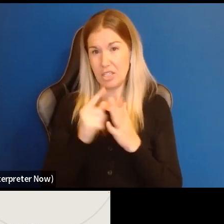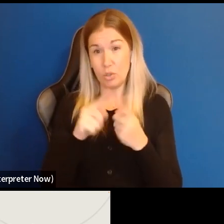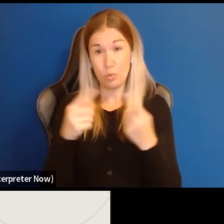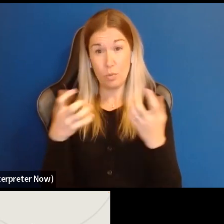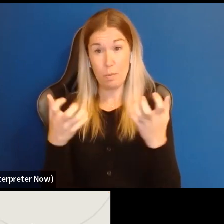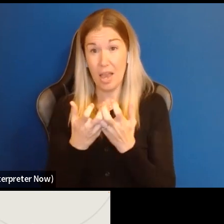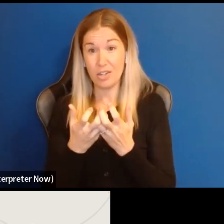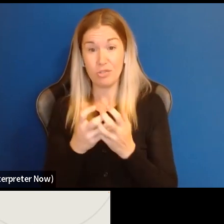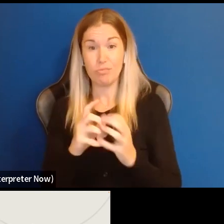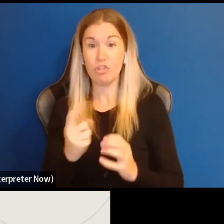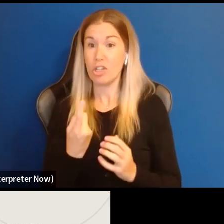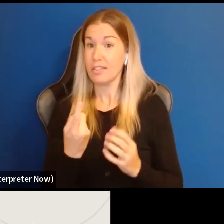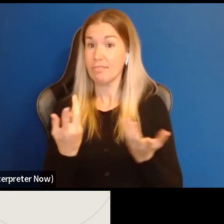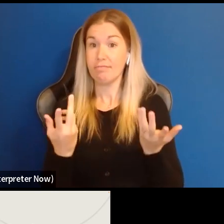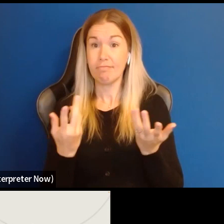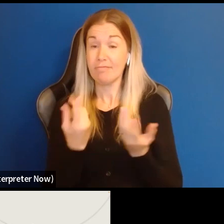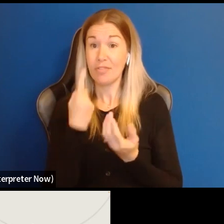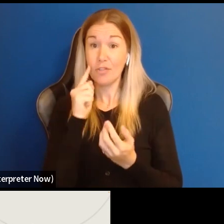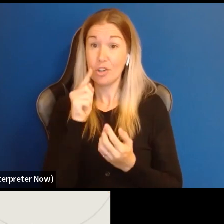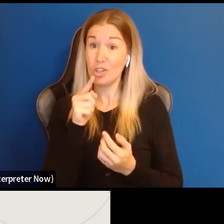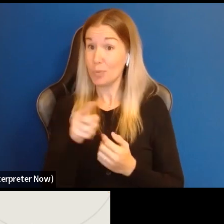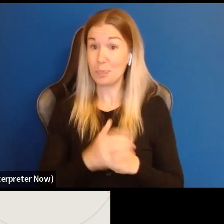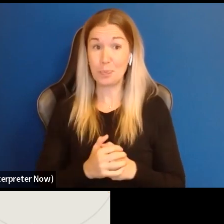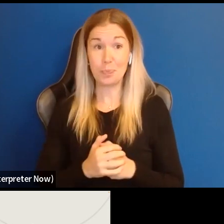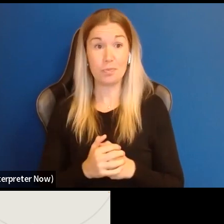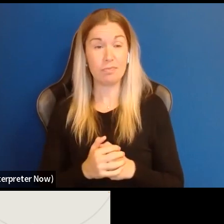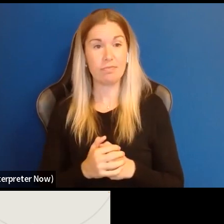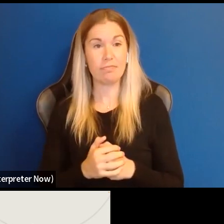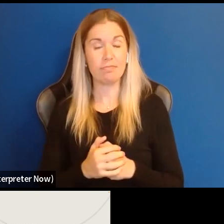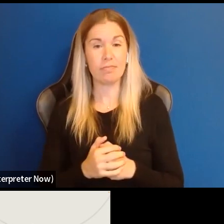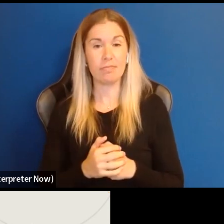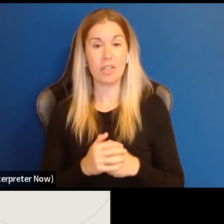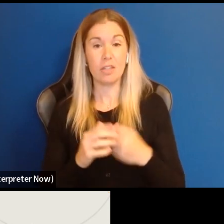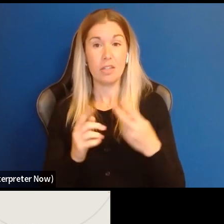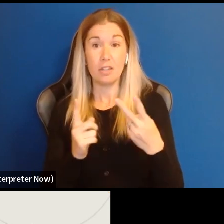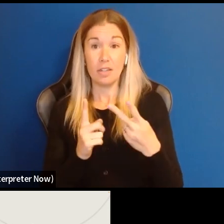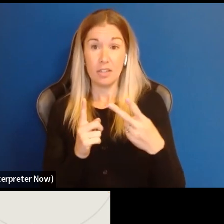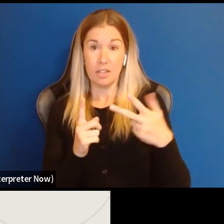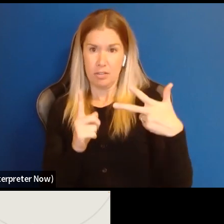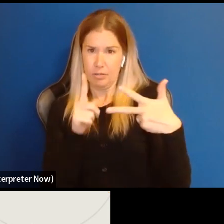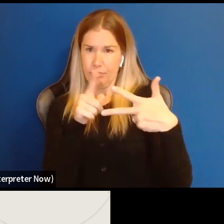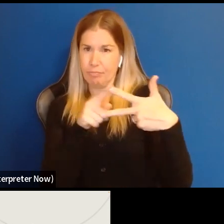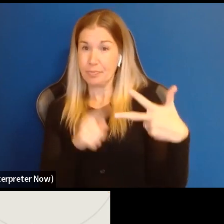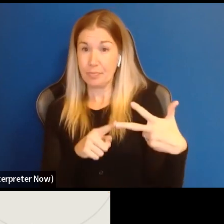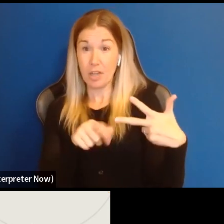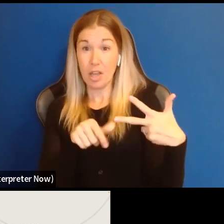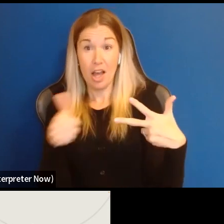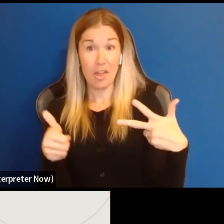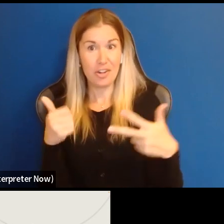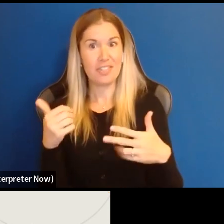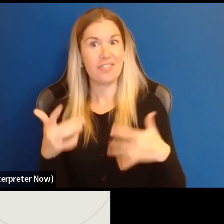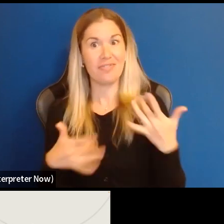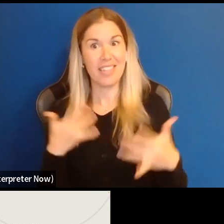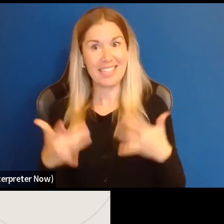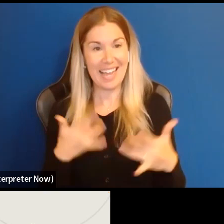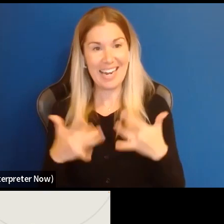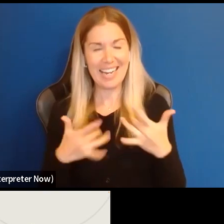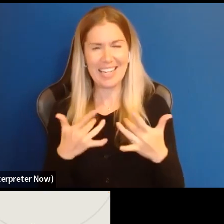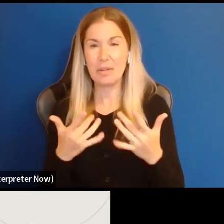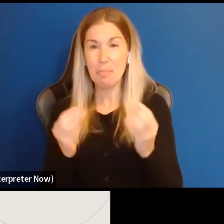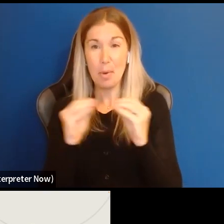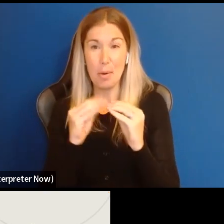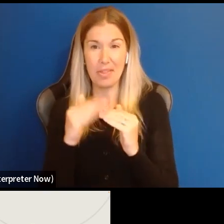you know, just just for you. So there are also two other components that we find really exciting beyond your typical